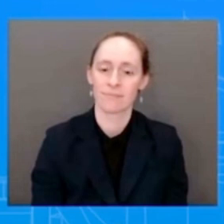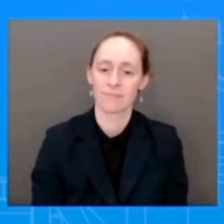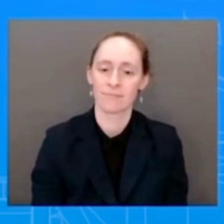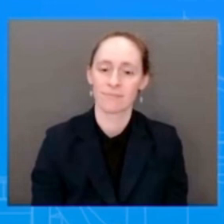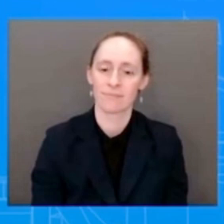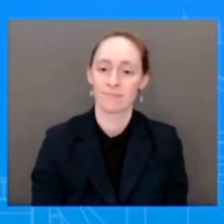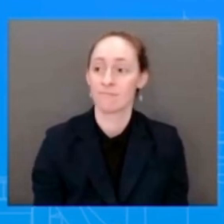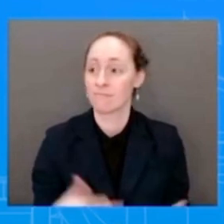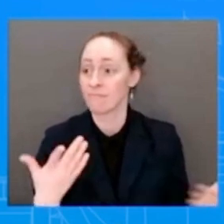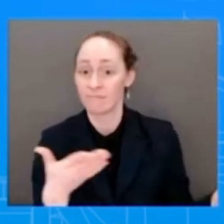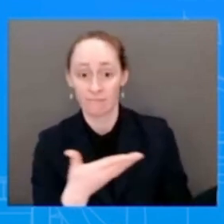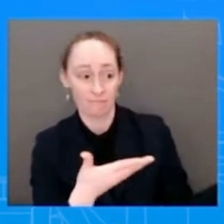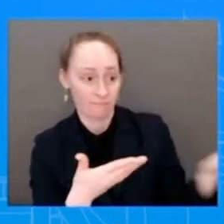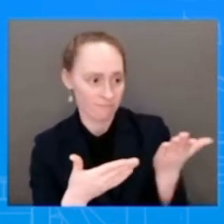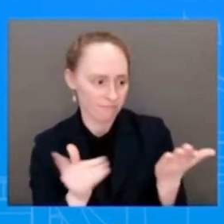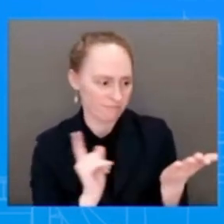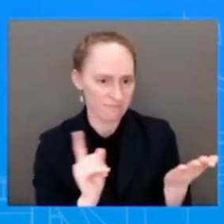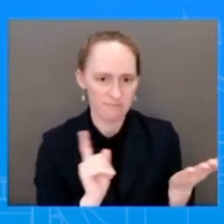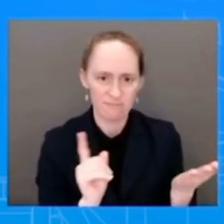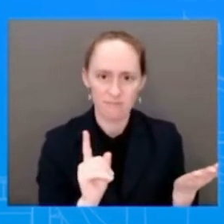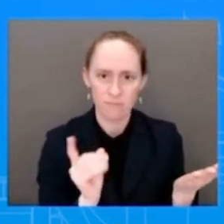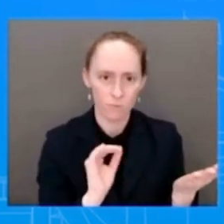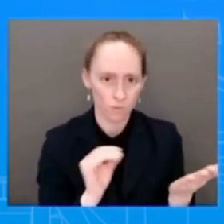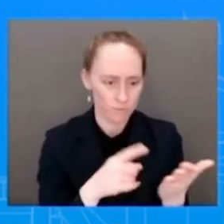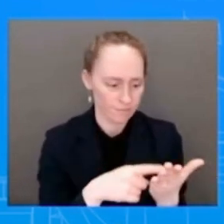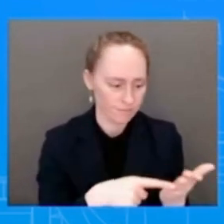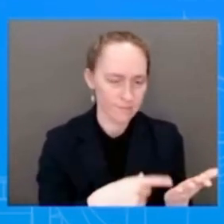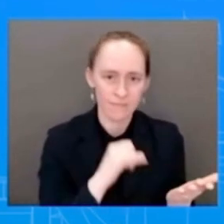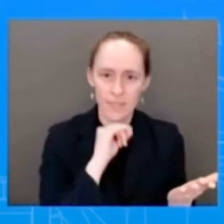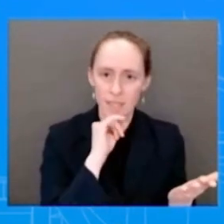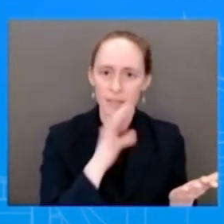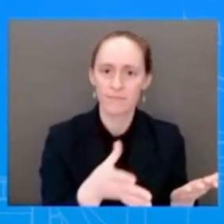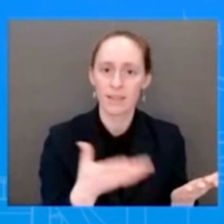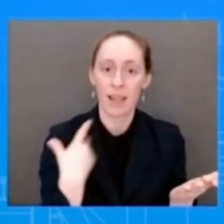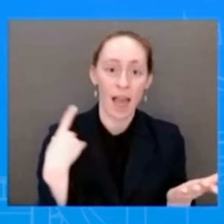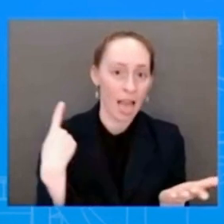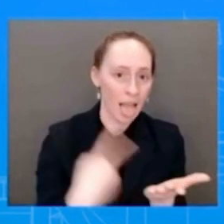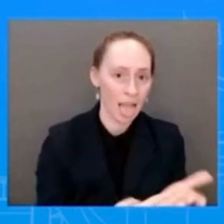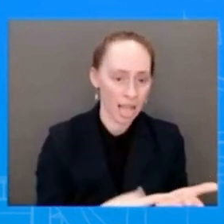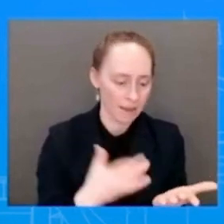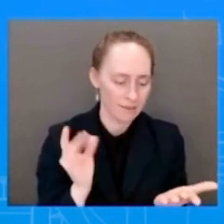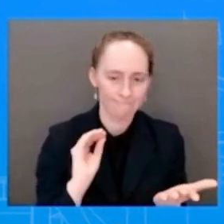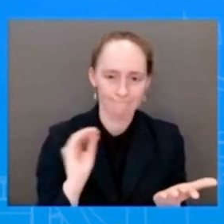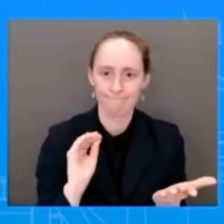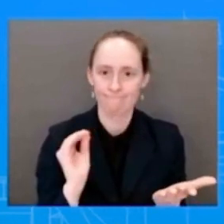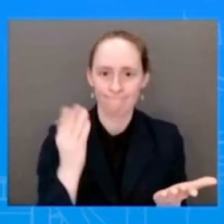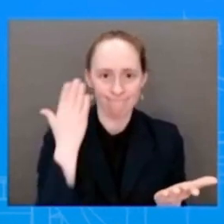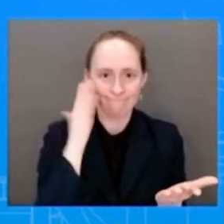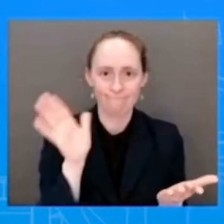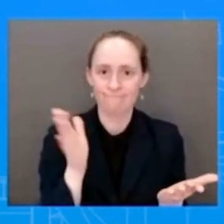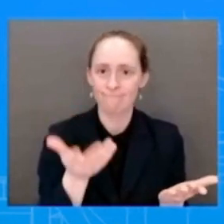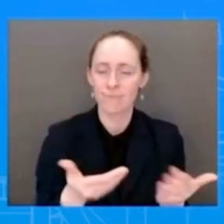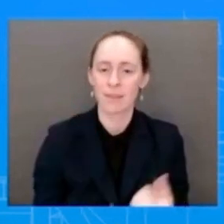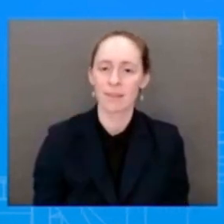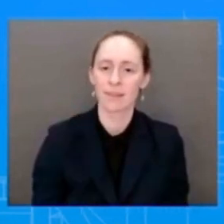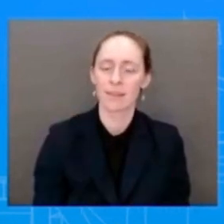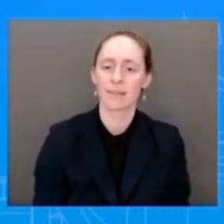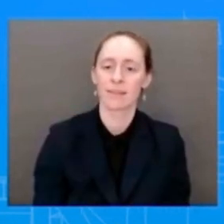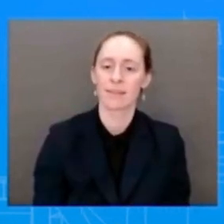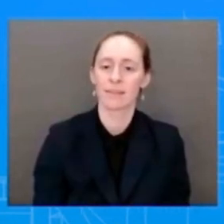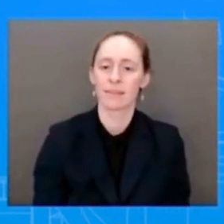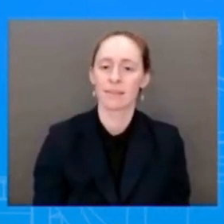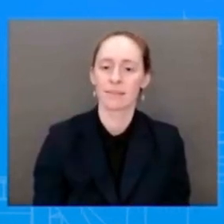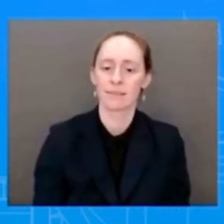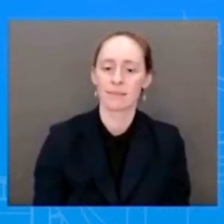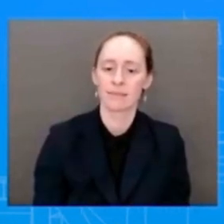need to actually see on paper what they're going to move forward with. On that point, almost 50 years ago, as a Senator, Joe